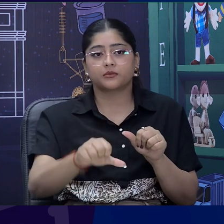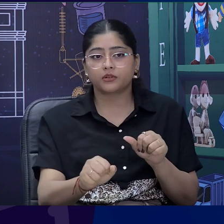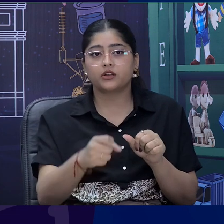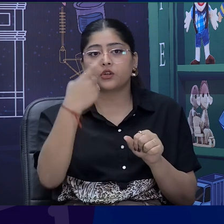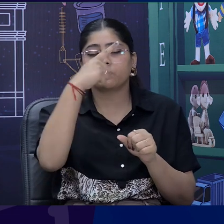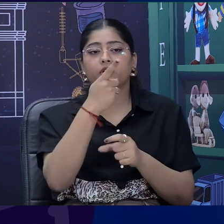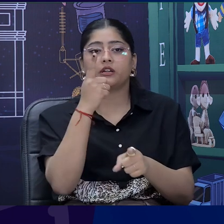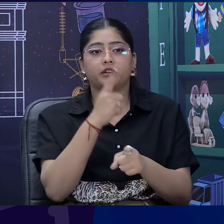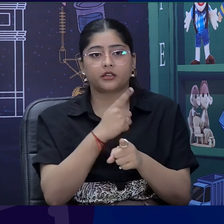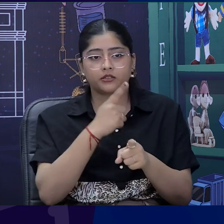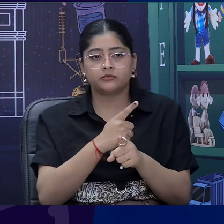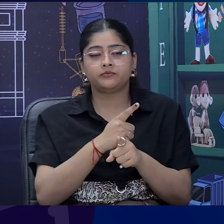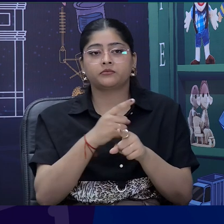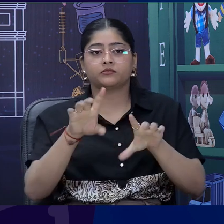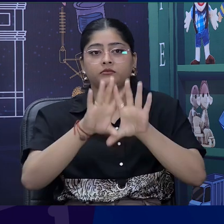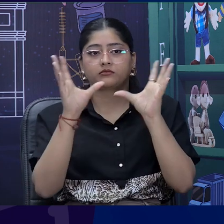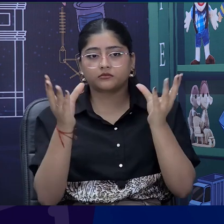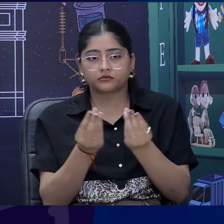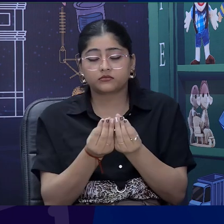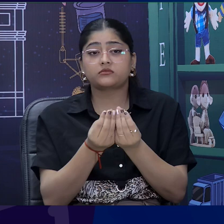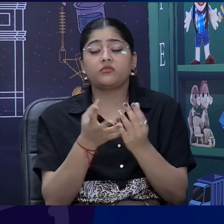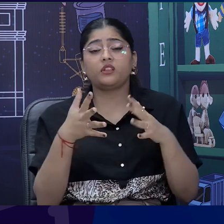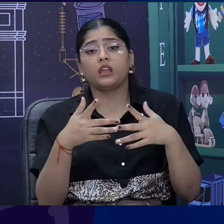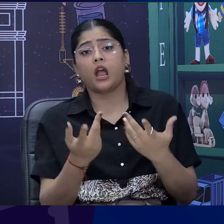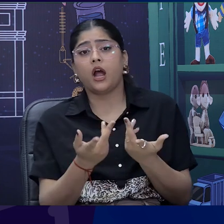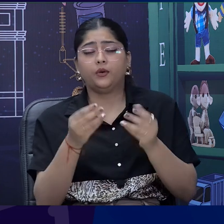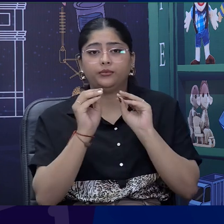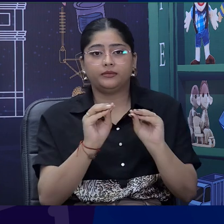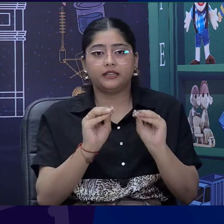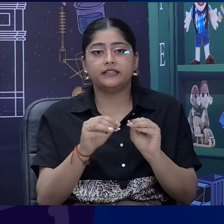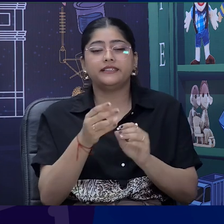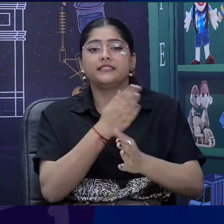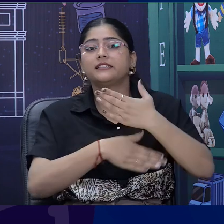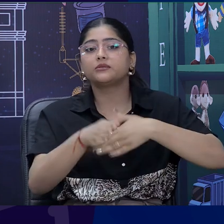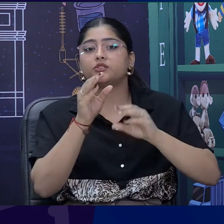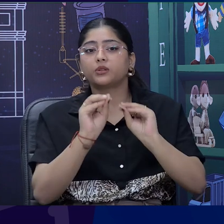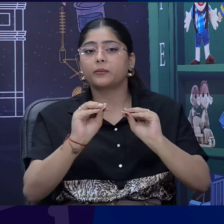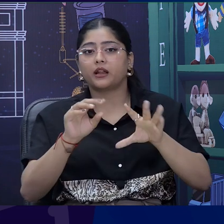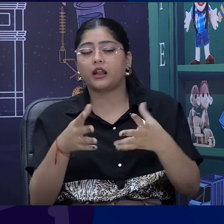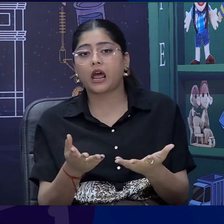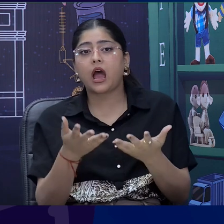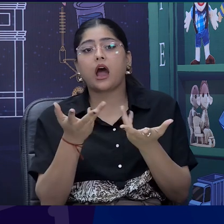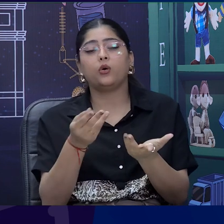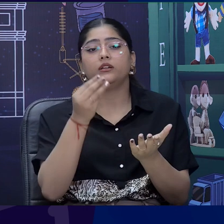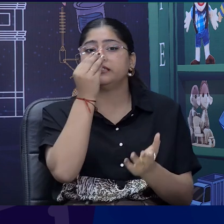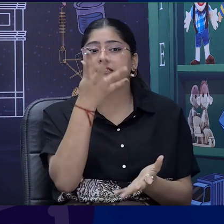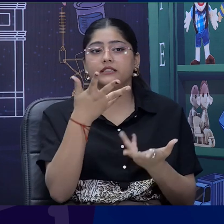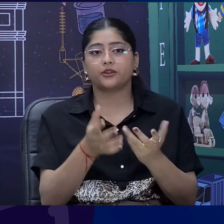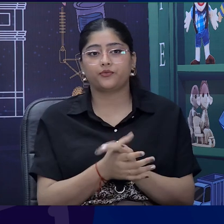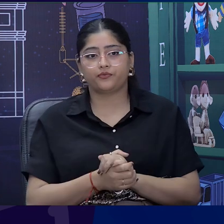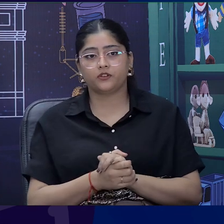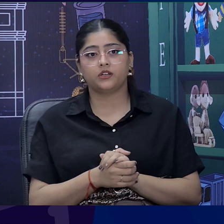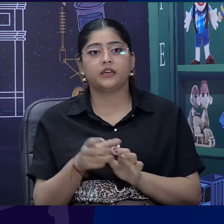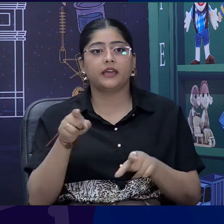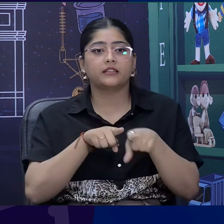their lesson more universally designed. Hmm. So, let me take you to Digital Accessibility of Deeksha